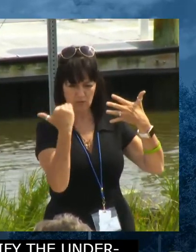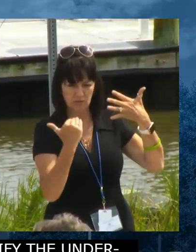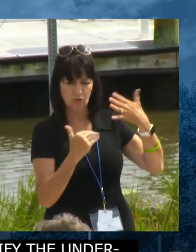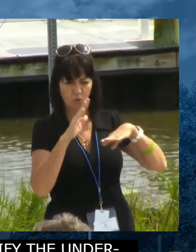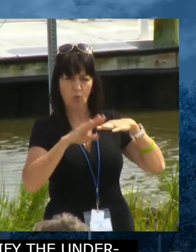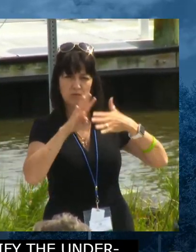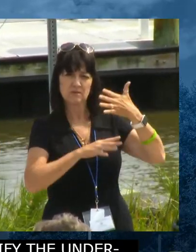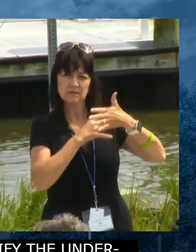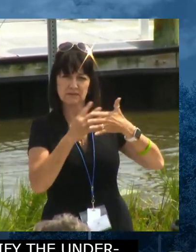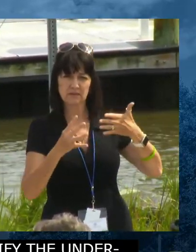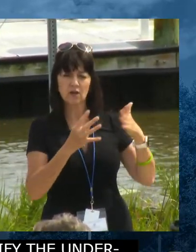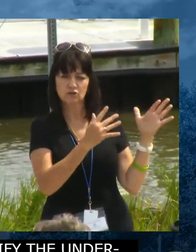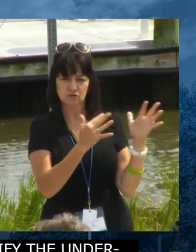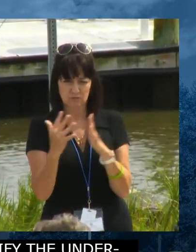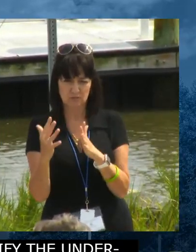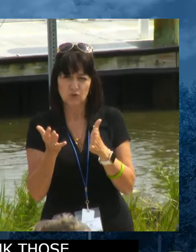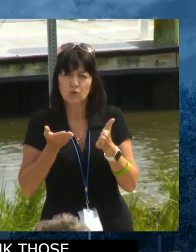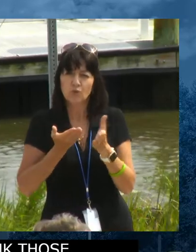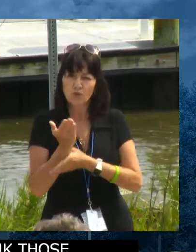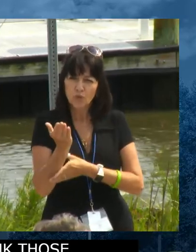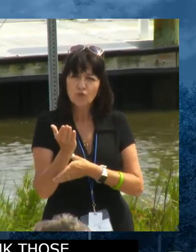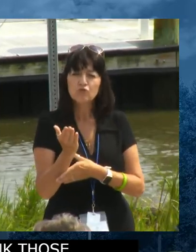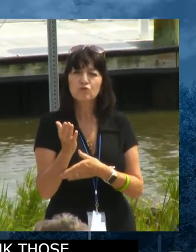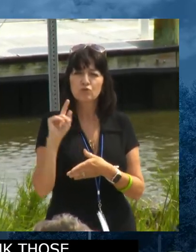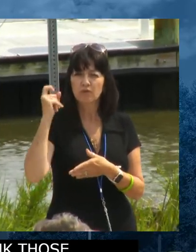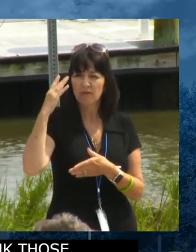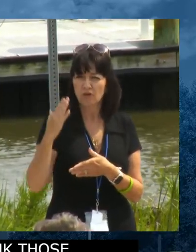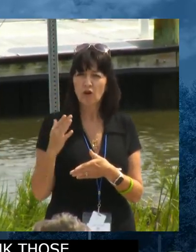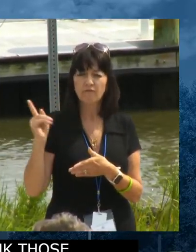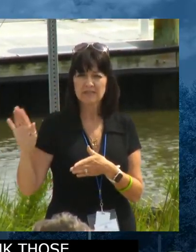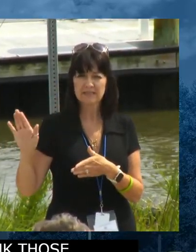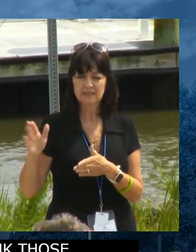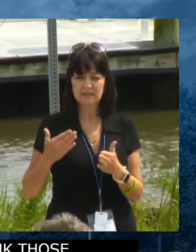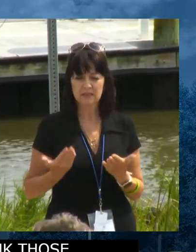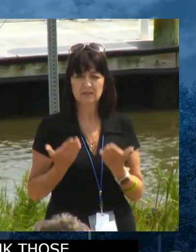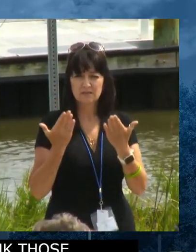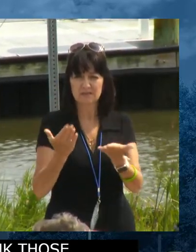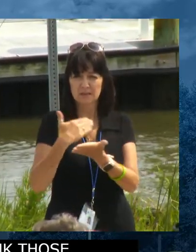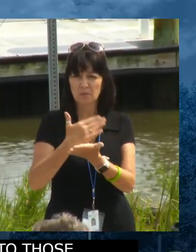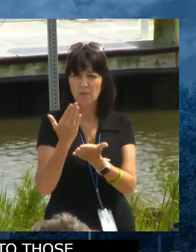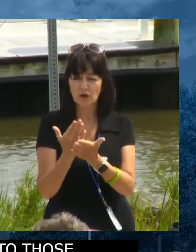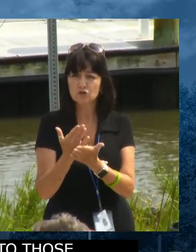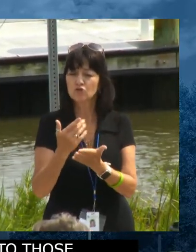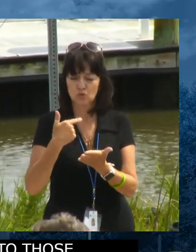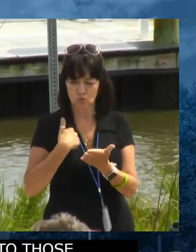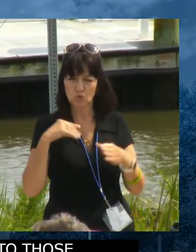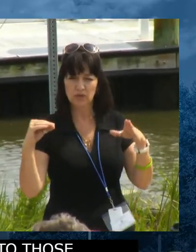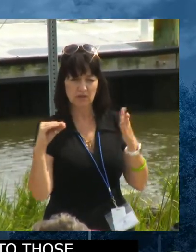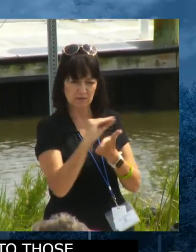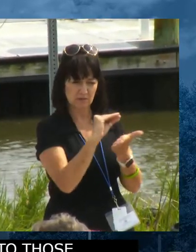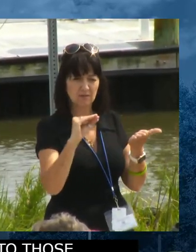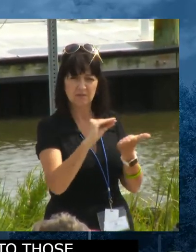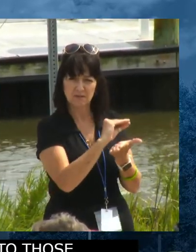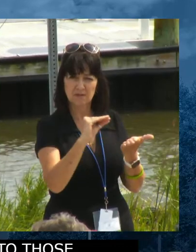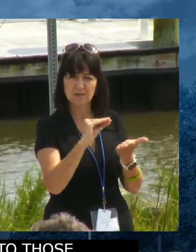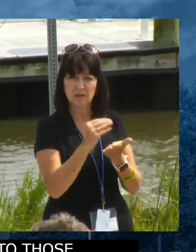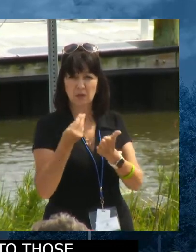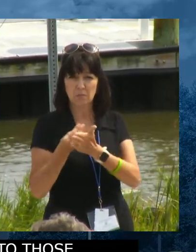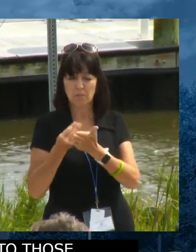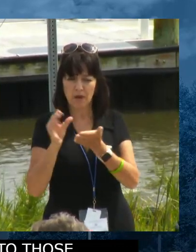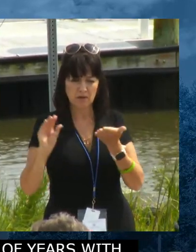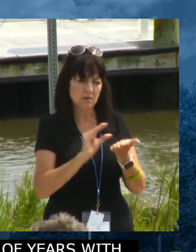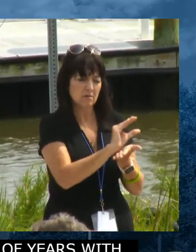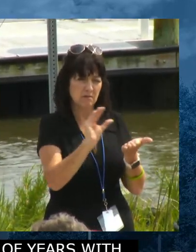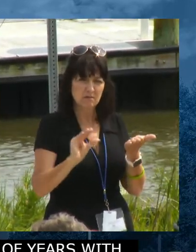through the governor's recommended budget and the actions of the General Assembly, we've been putting money aside for those underserved communities. And we're